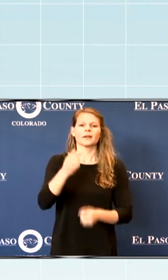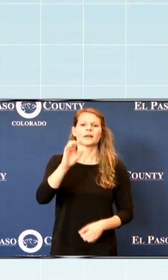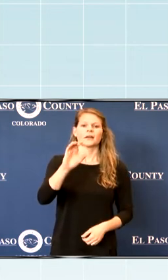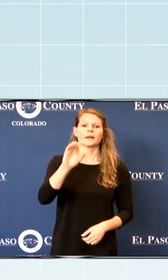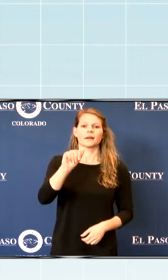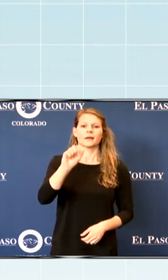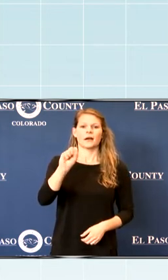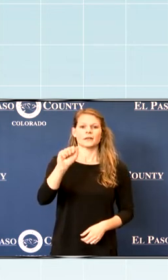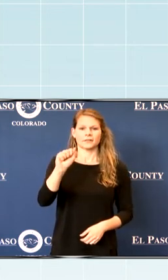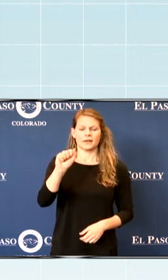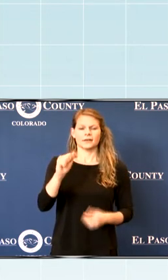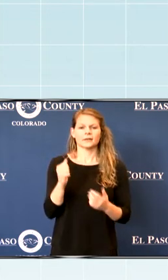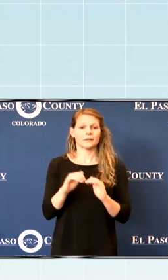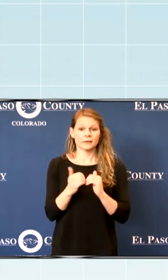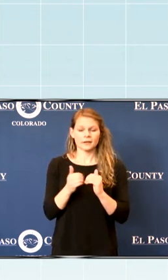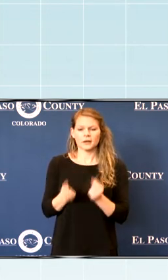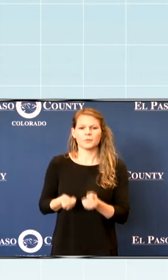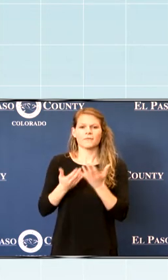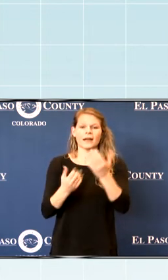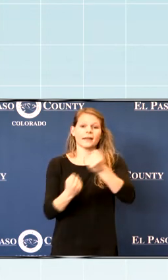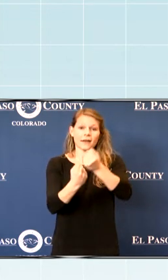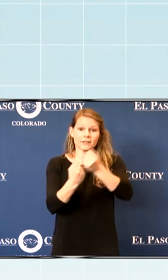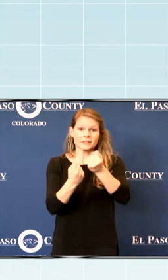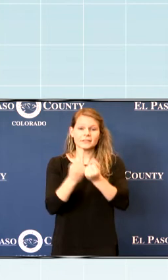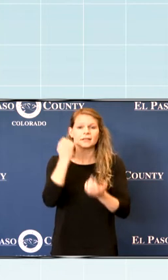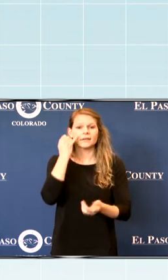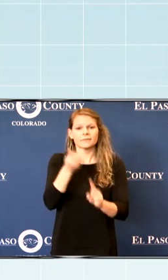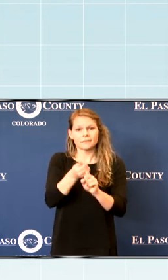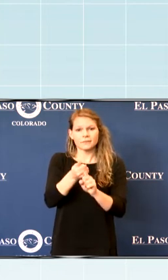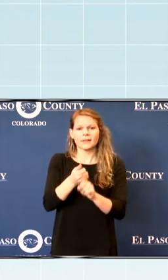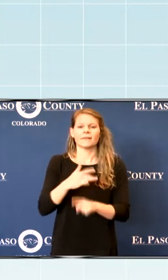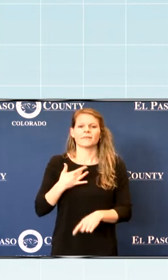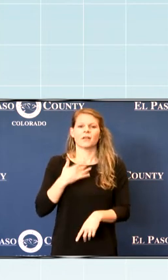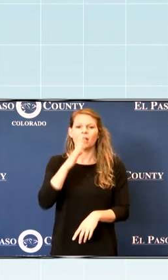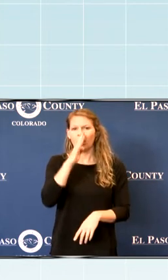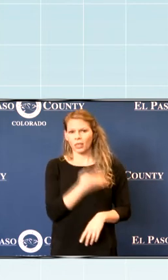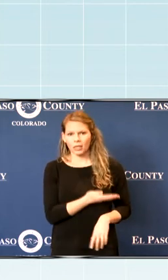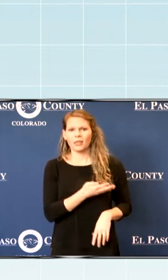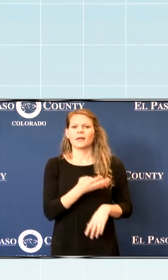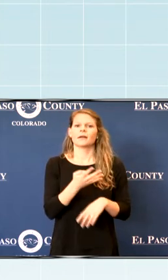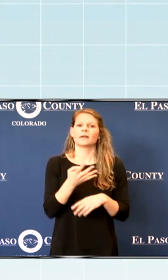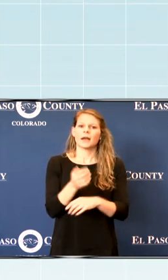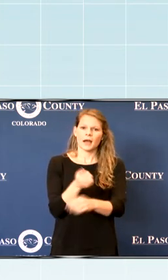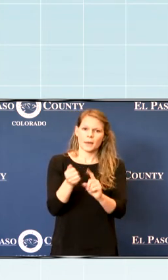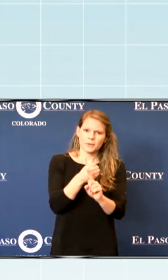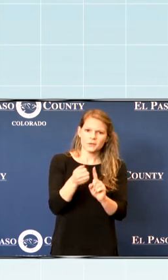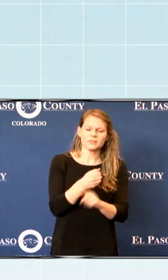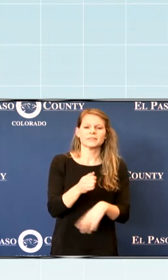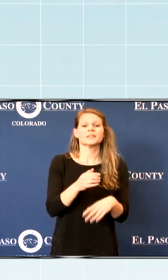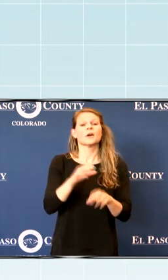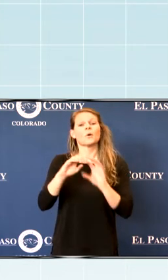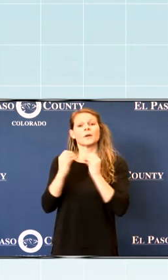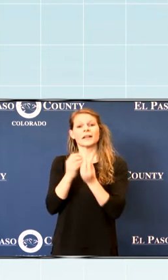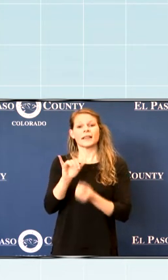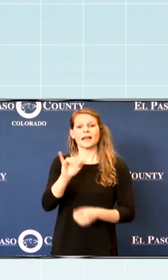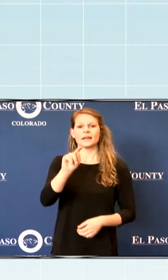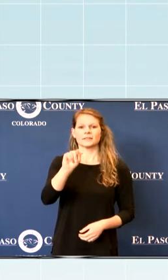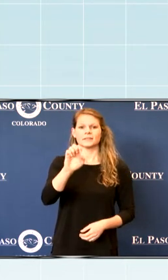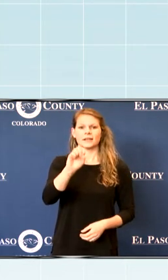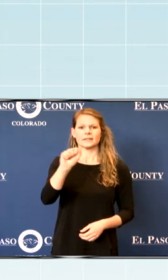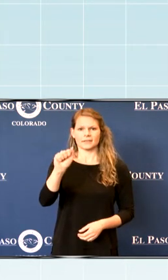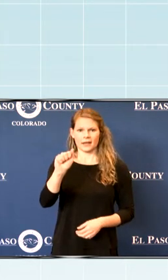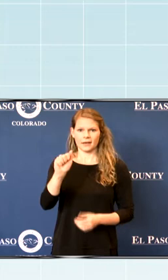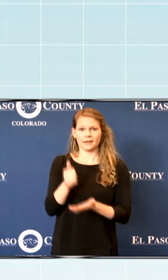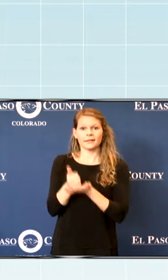to provide advocacy for youth experiencing abuse and neglect, and organizations like TESSA that will provide a safe house for